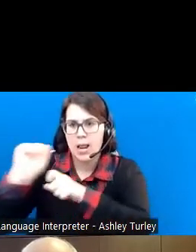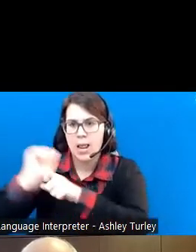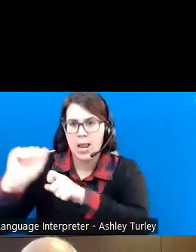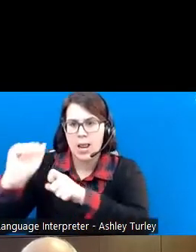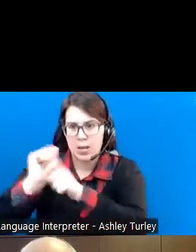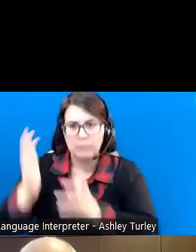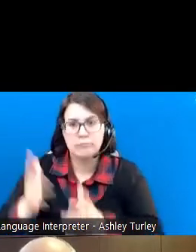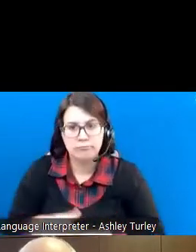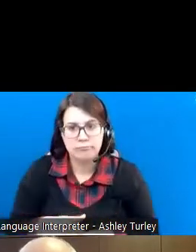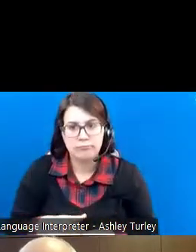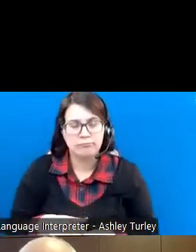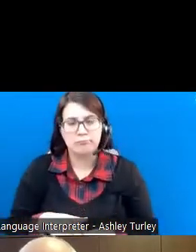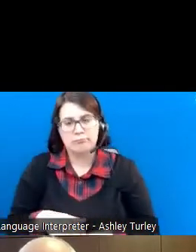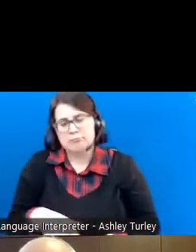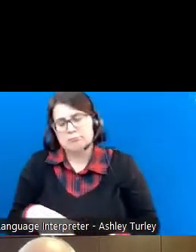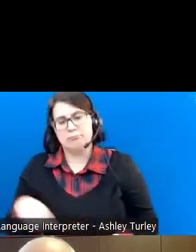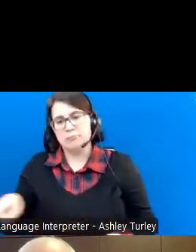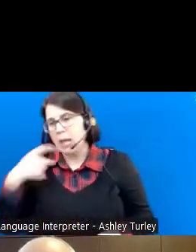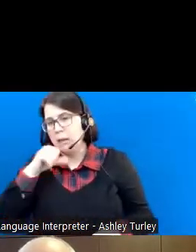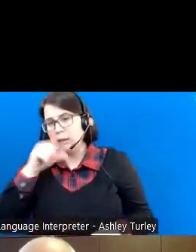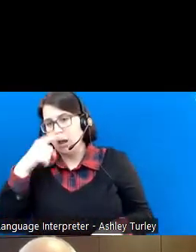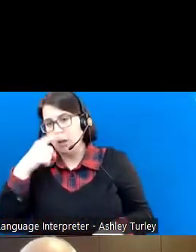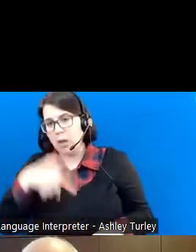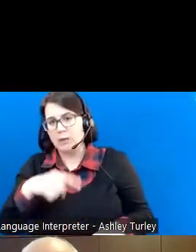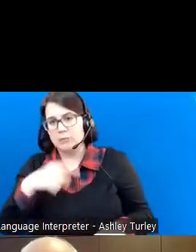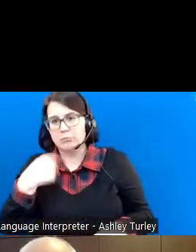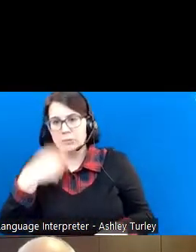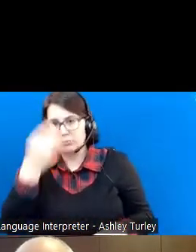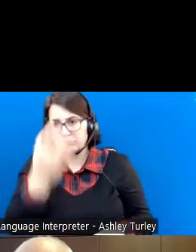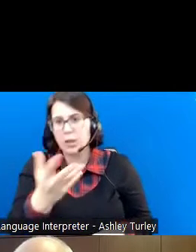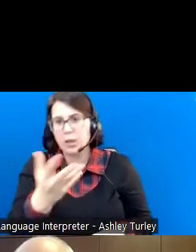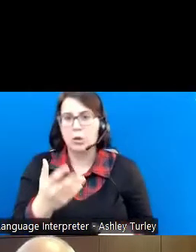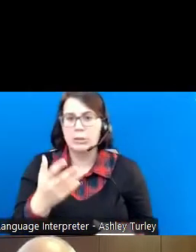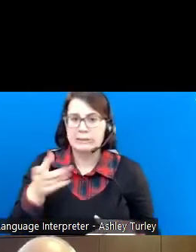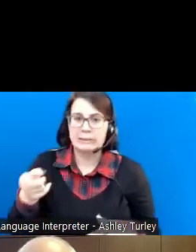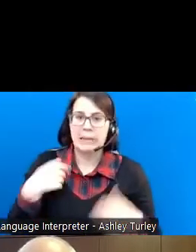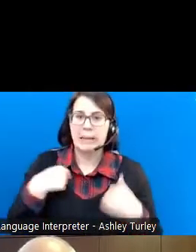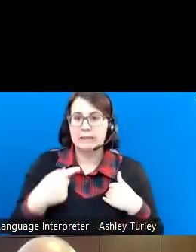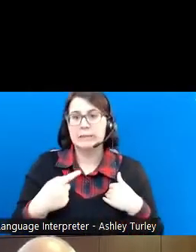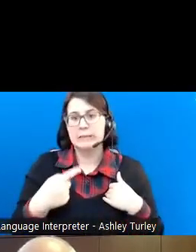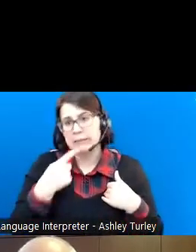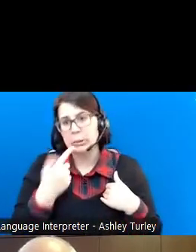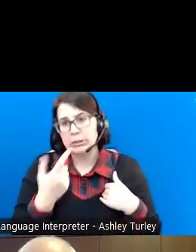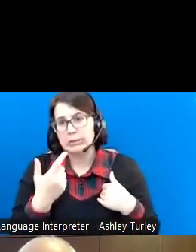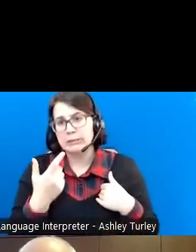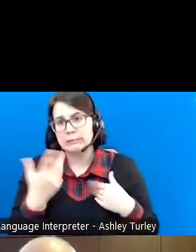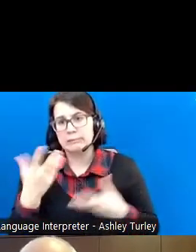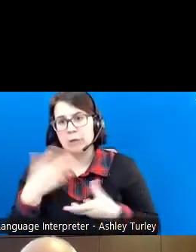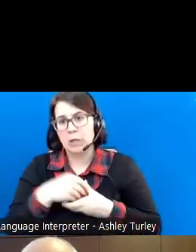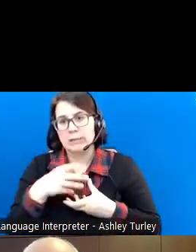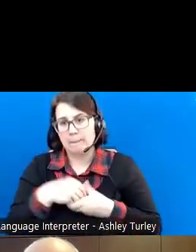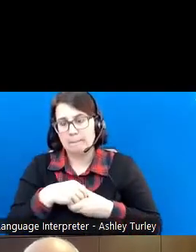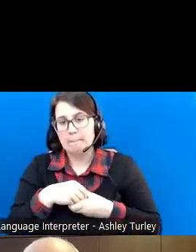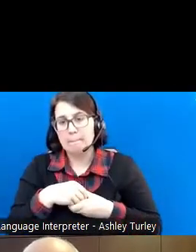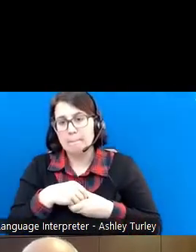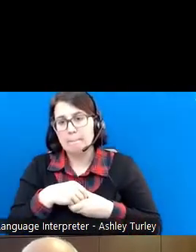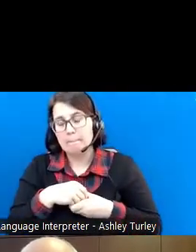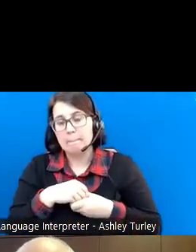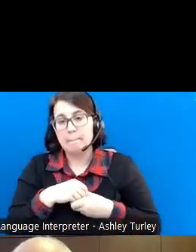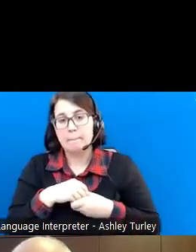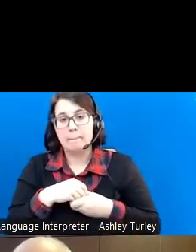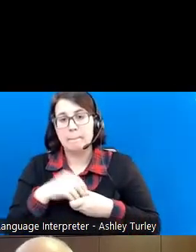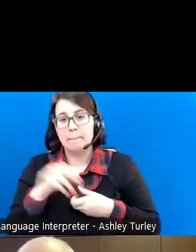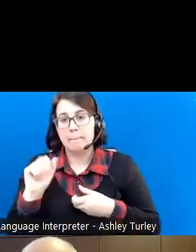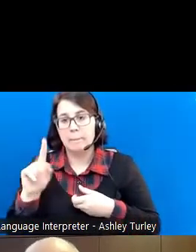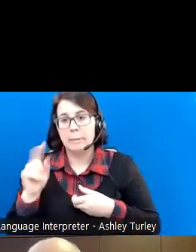Alan wouldn't mind me telling you that he has a pretty significant level of autism, just